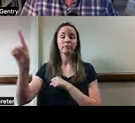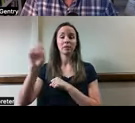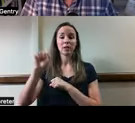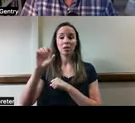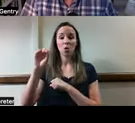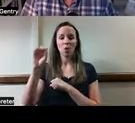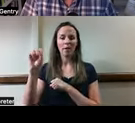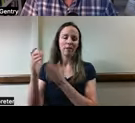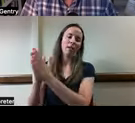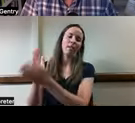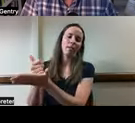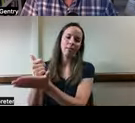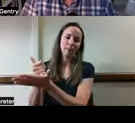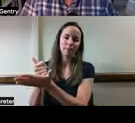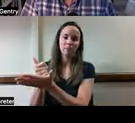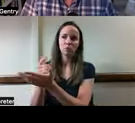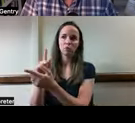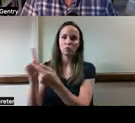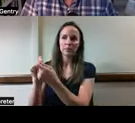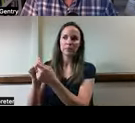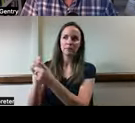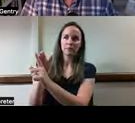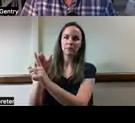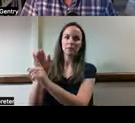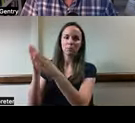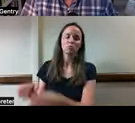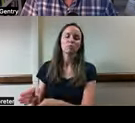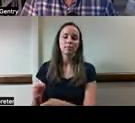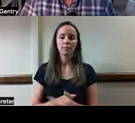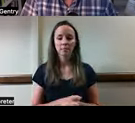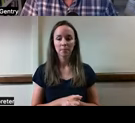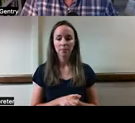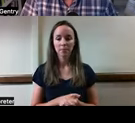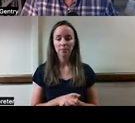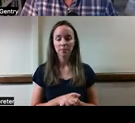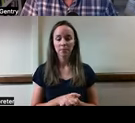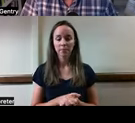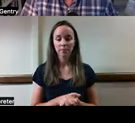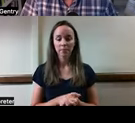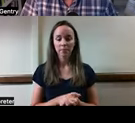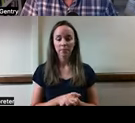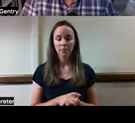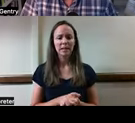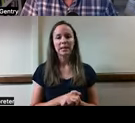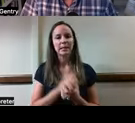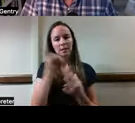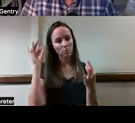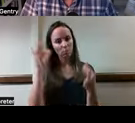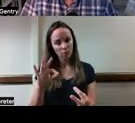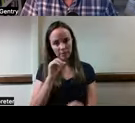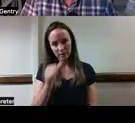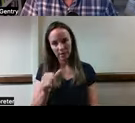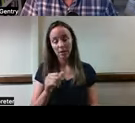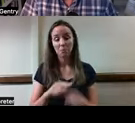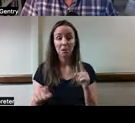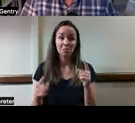to that identified contact within the iPhone. So there are it's not foolproof, but it is an